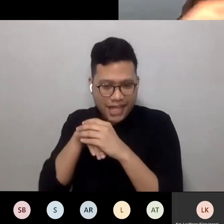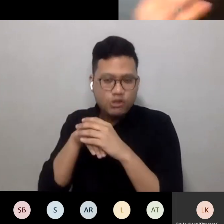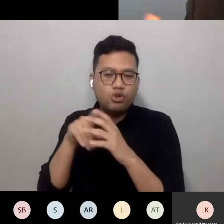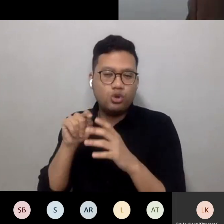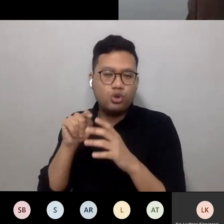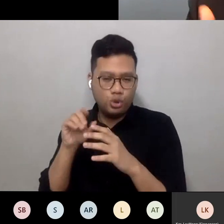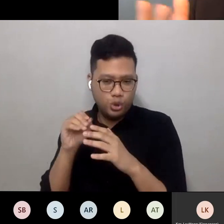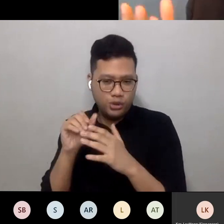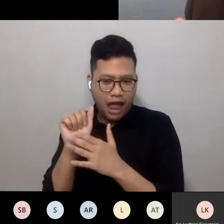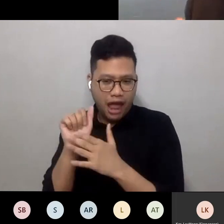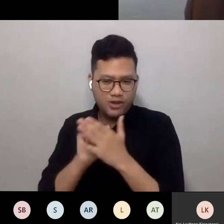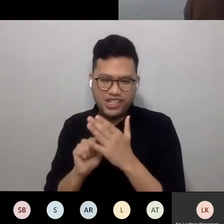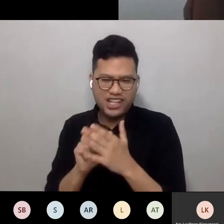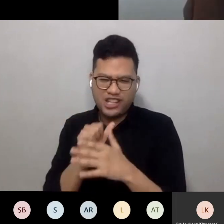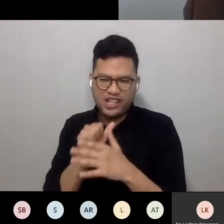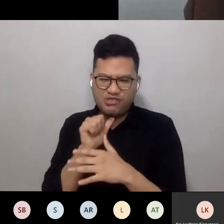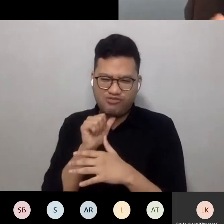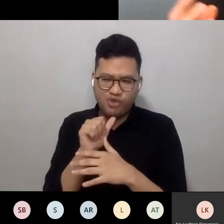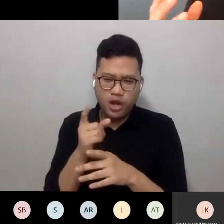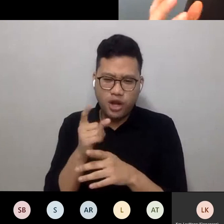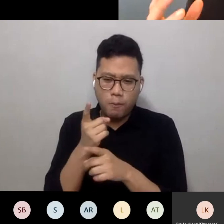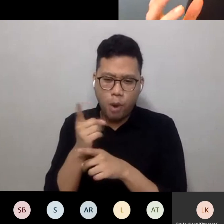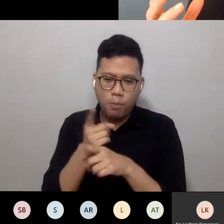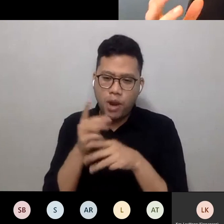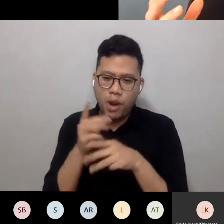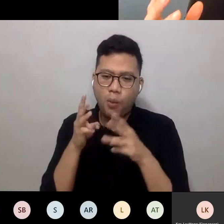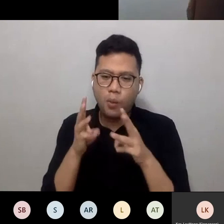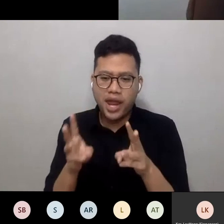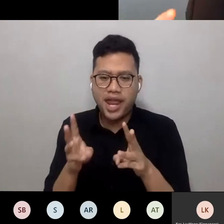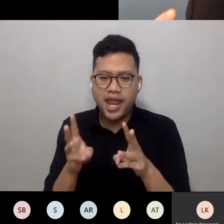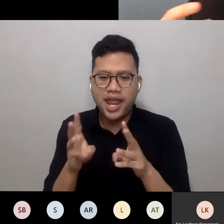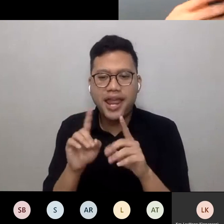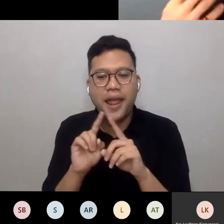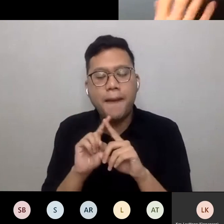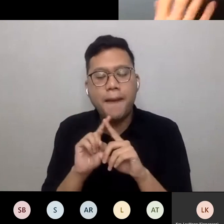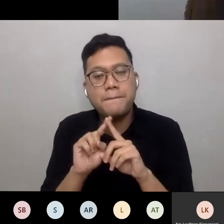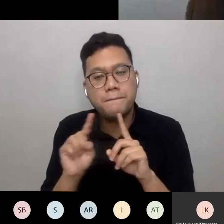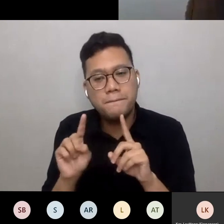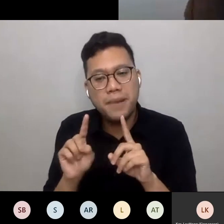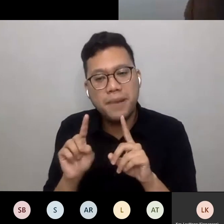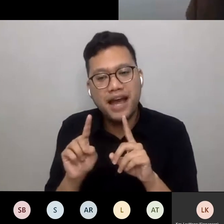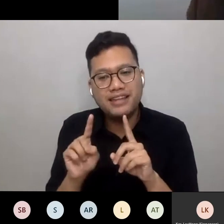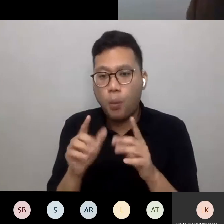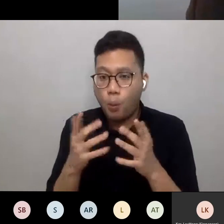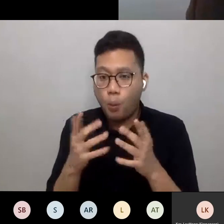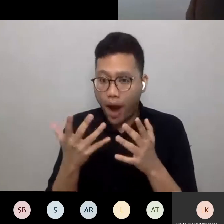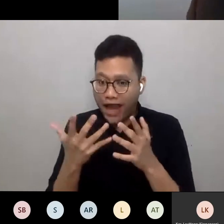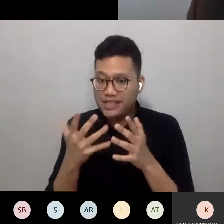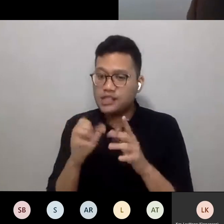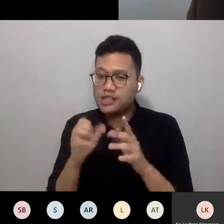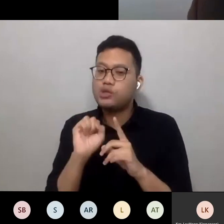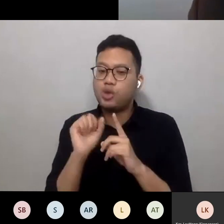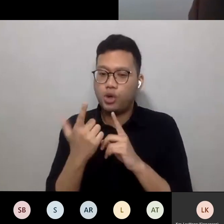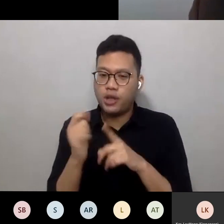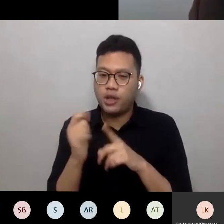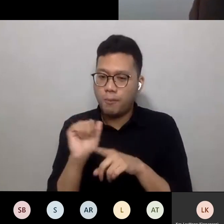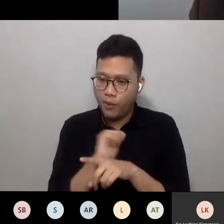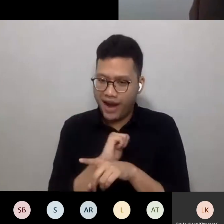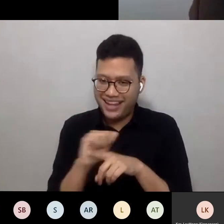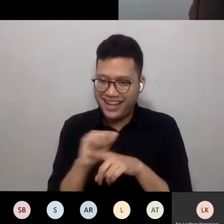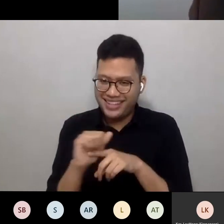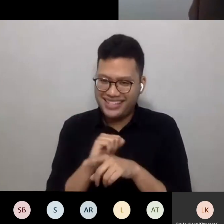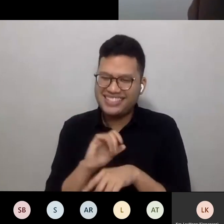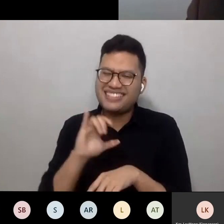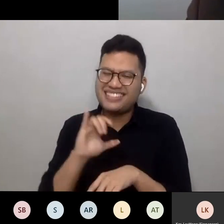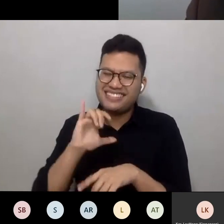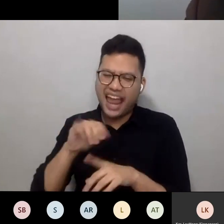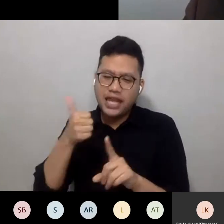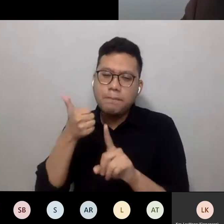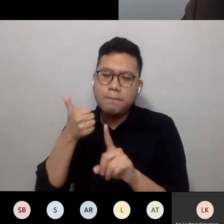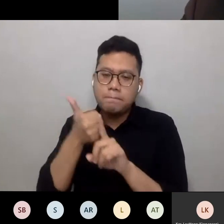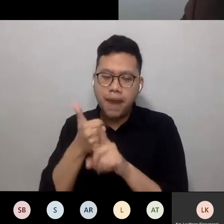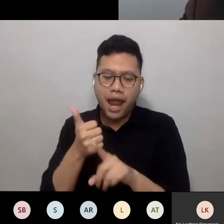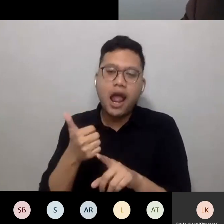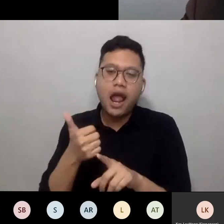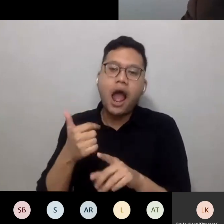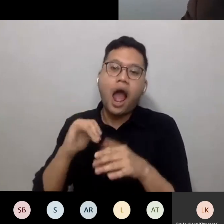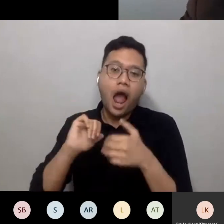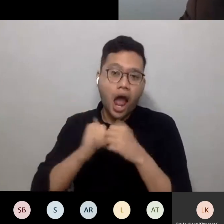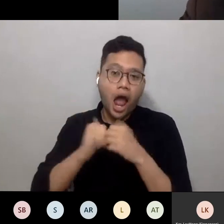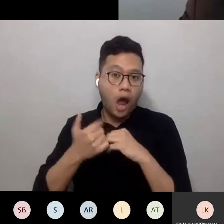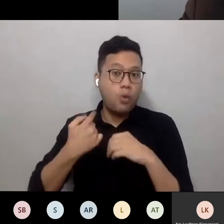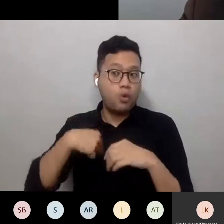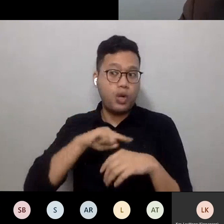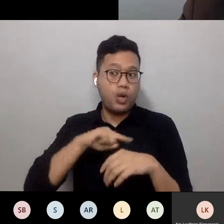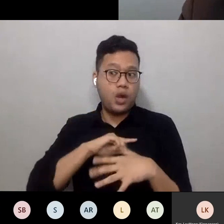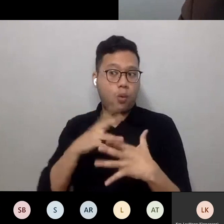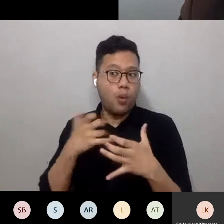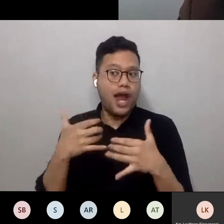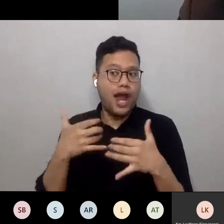way of going about it. Ultimately, it's the social practices that actually inform the way that we would want to